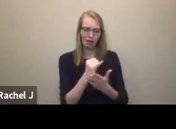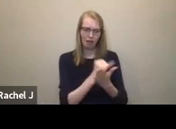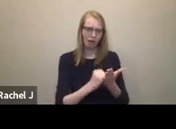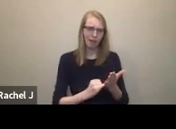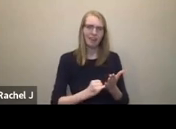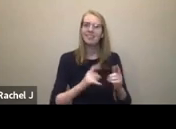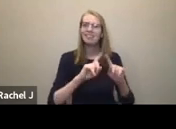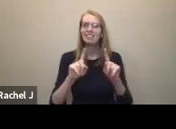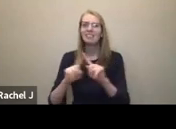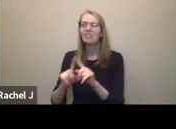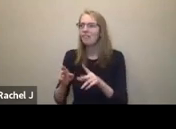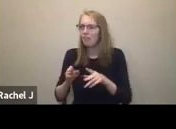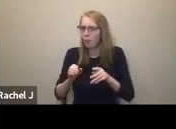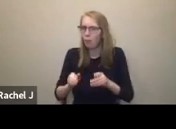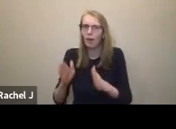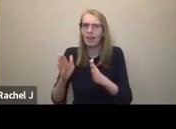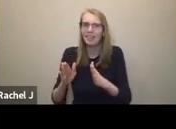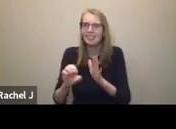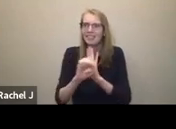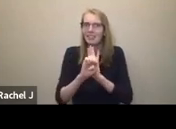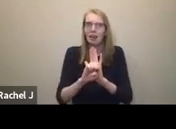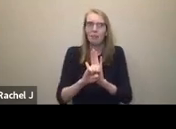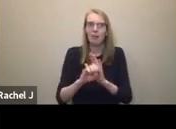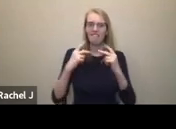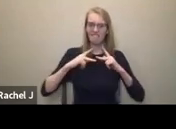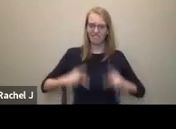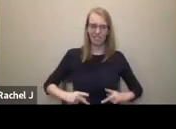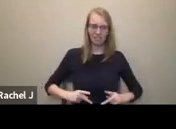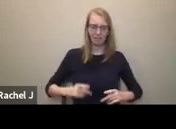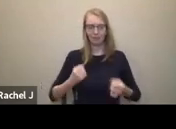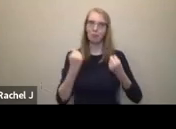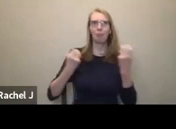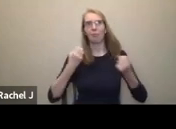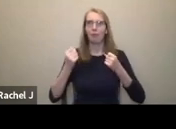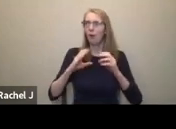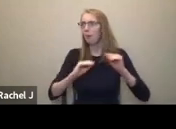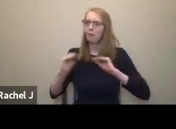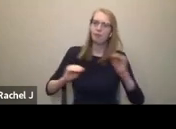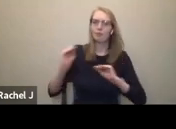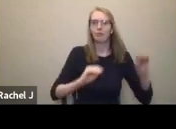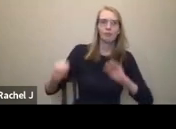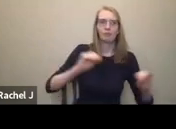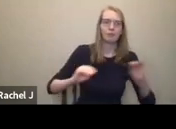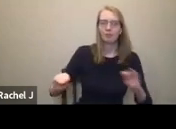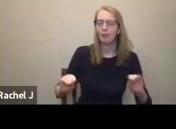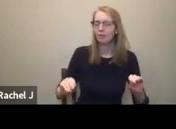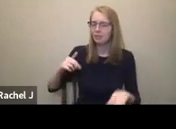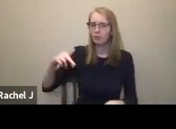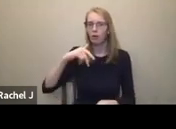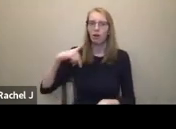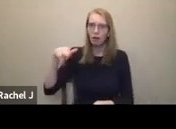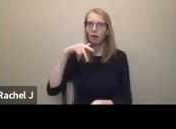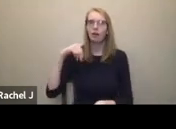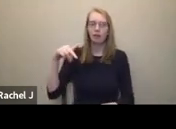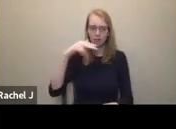physical doodling, like sometimes I need to pace around and think out what I'm feeling and think out, you know, what's going on in